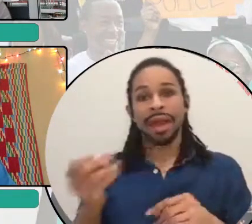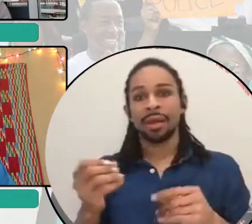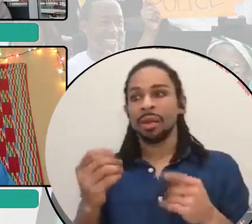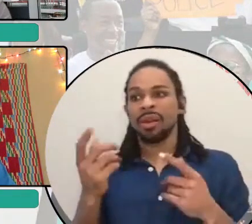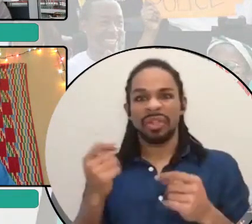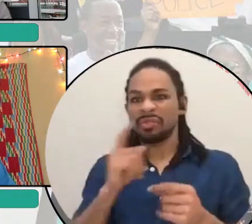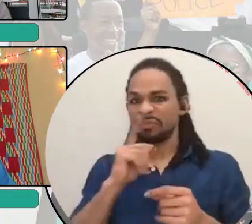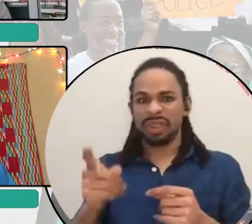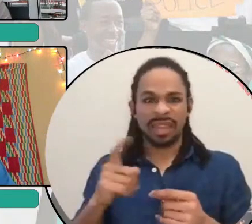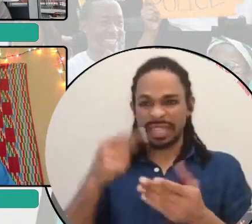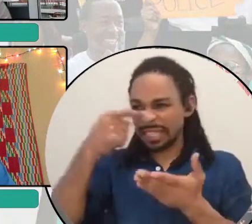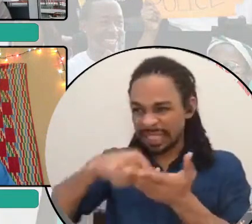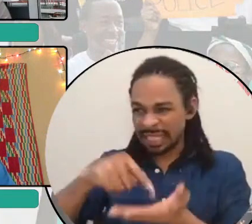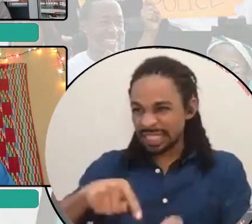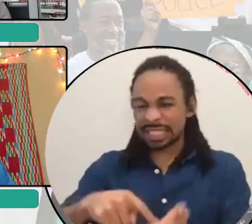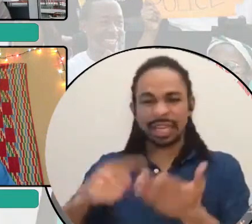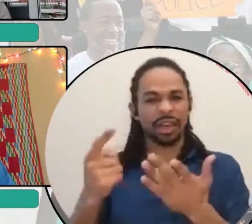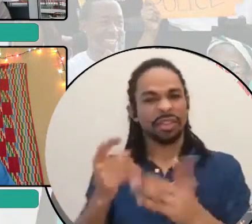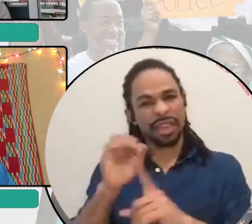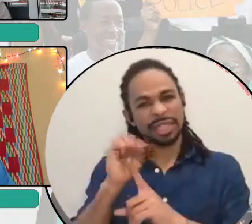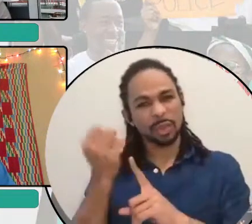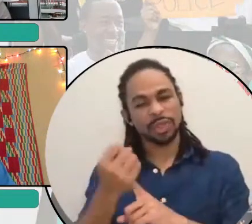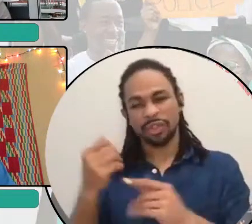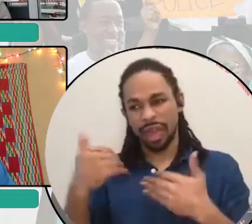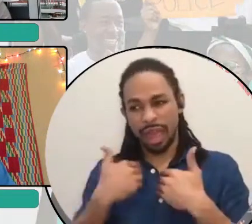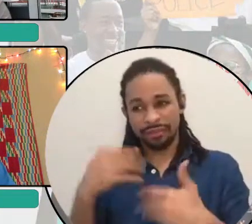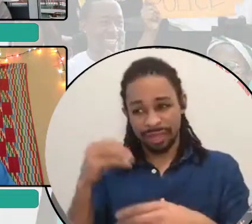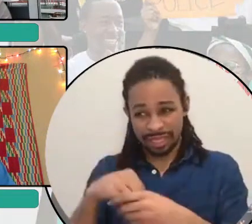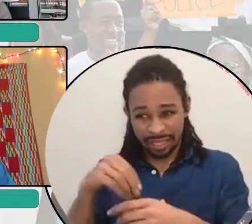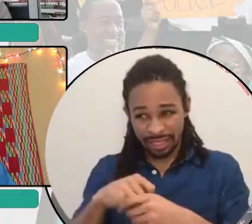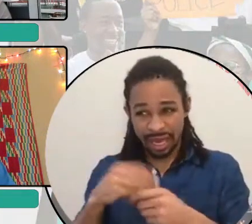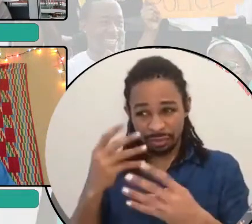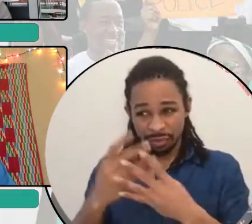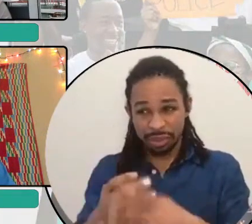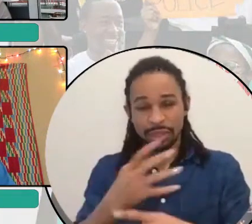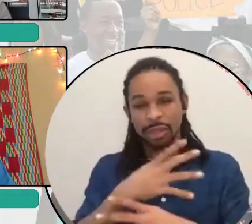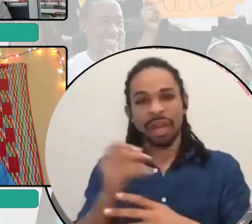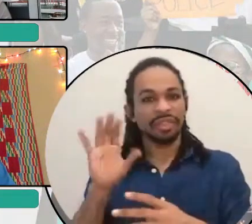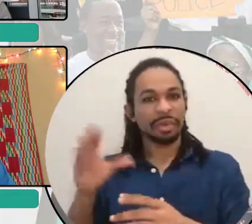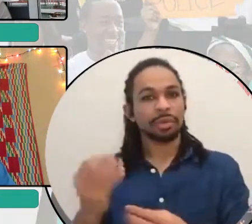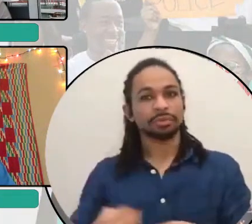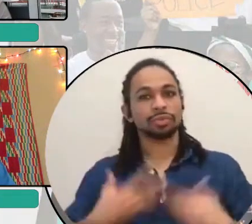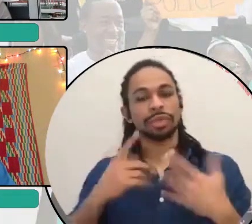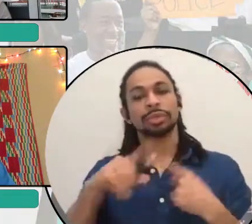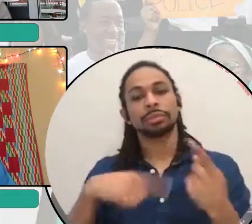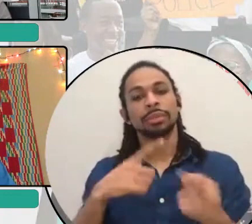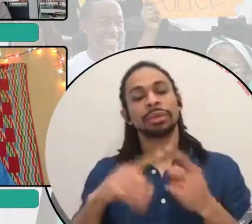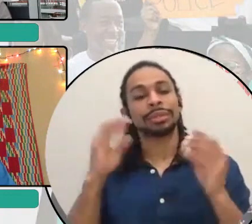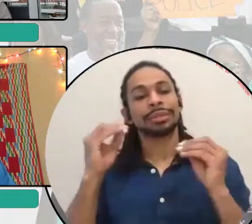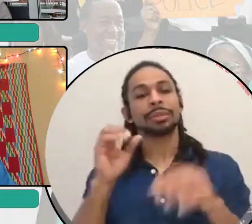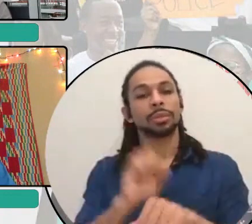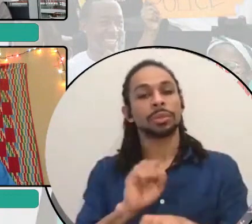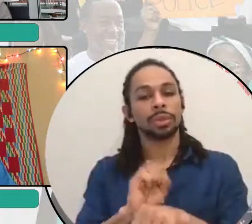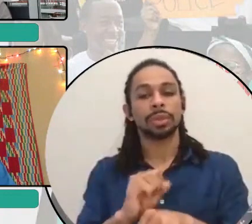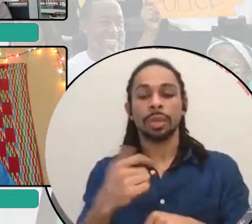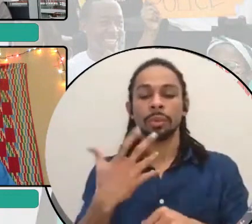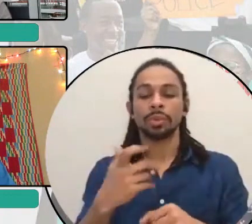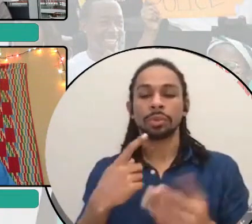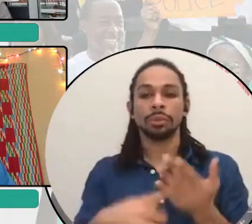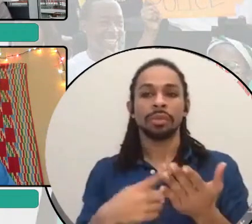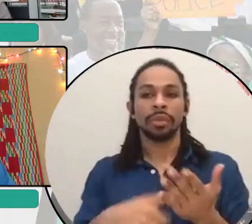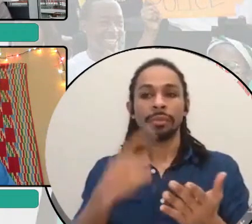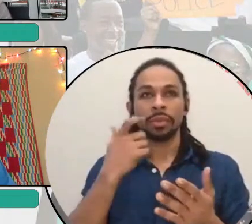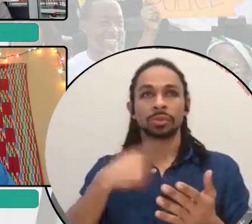their own, um, inspiration from doing this teaching work. So I want to speak about this because we often talk about education, not